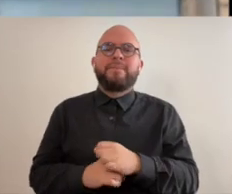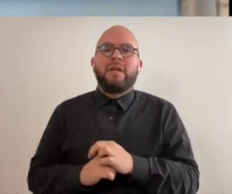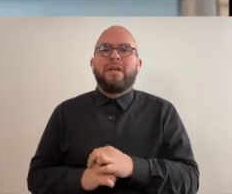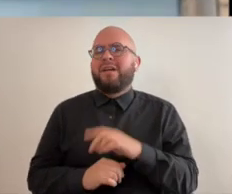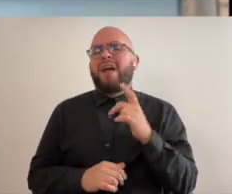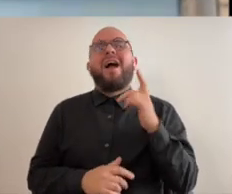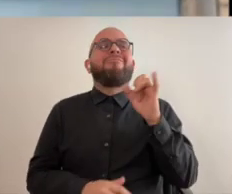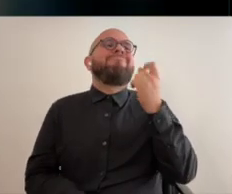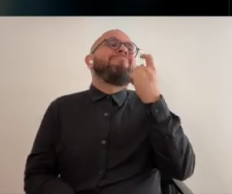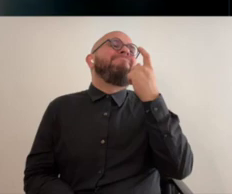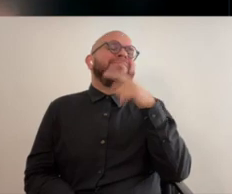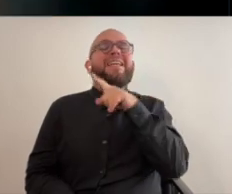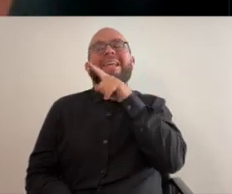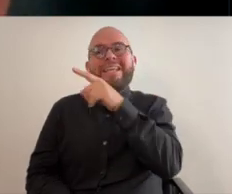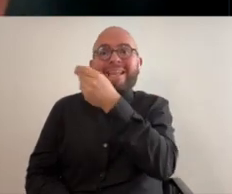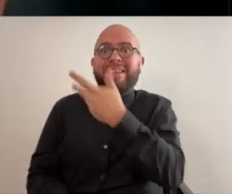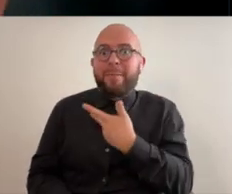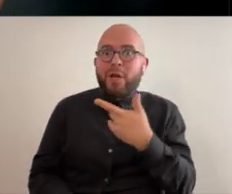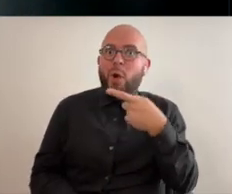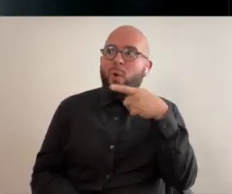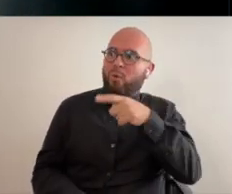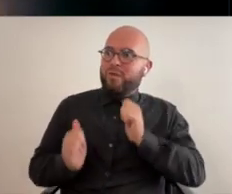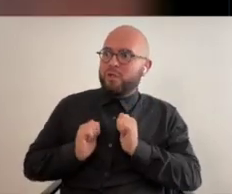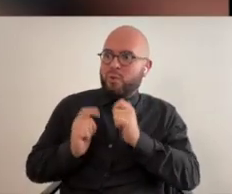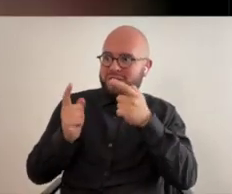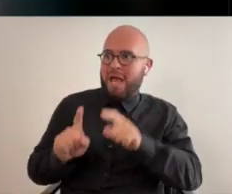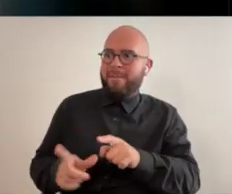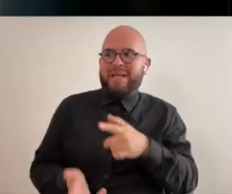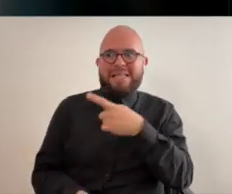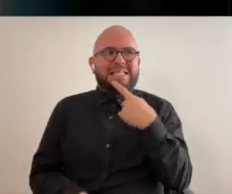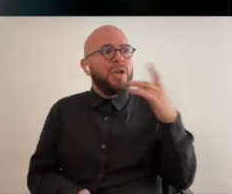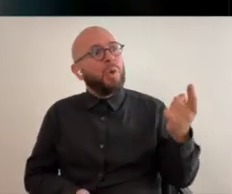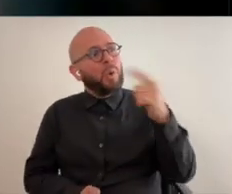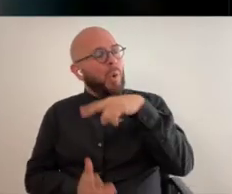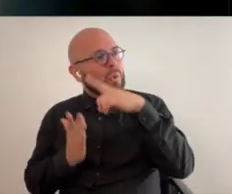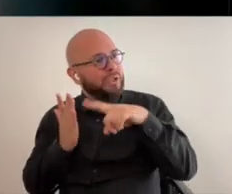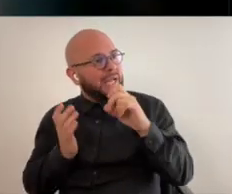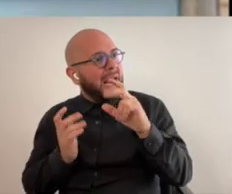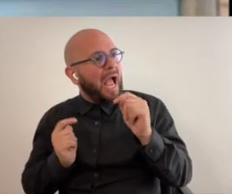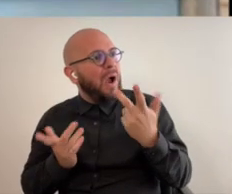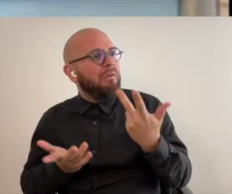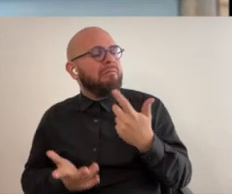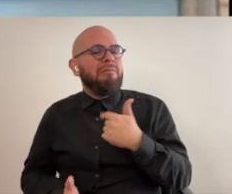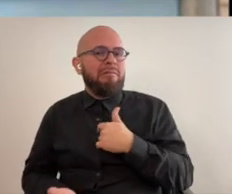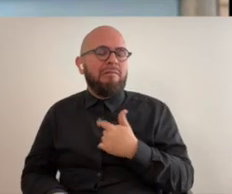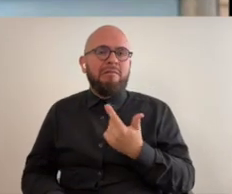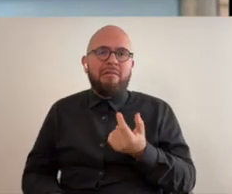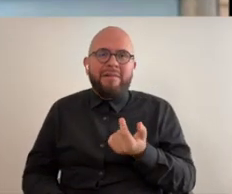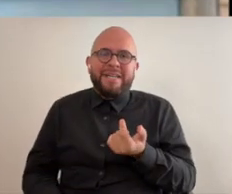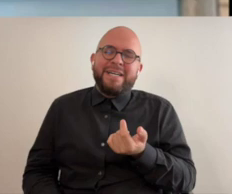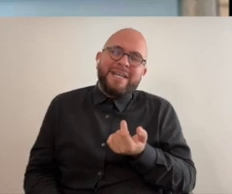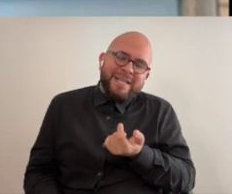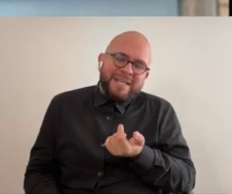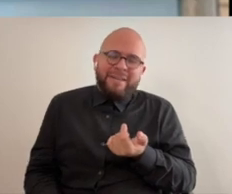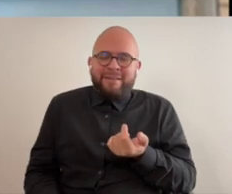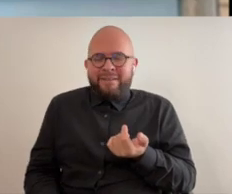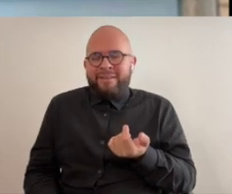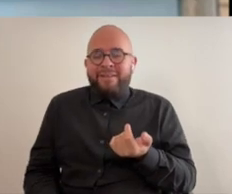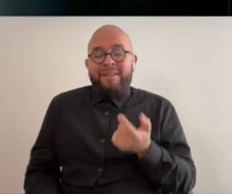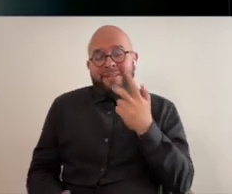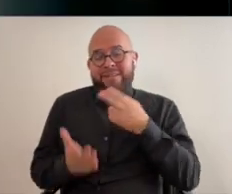culture and he that makes total sense yeah he let me know that this show existed he was like so you should check it out